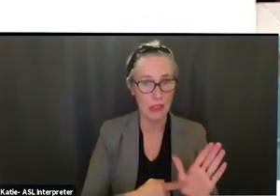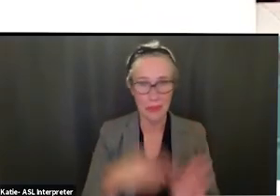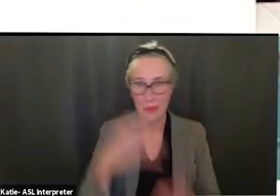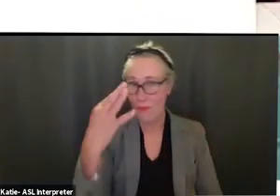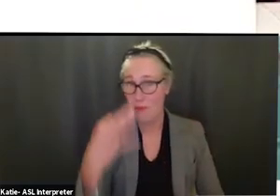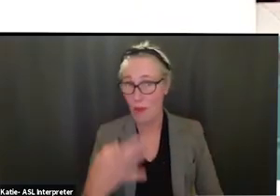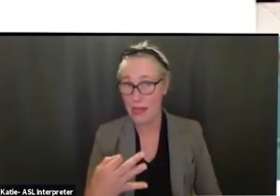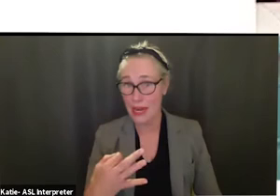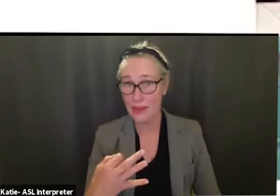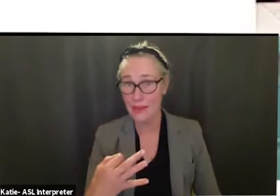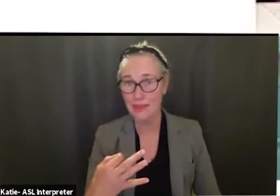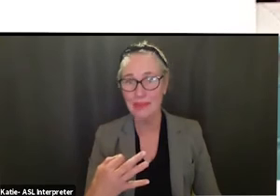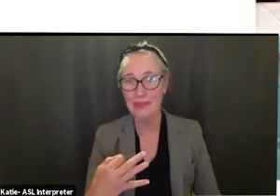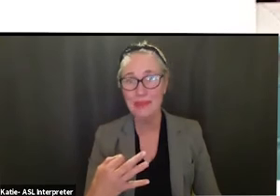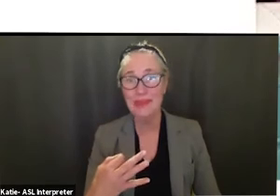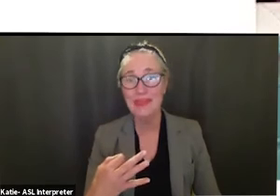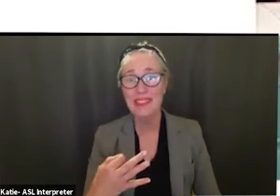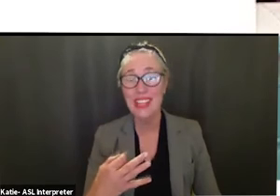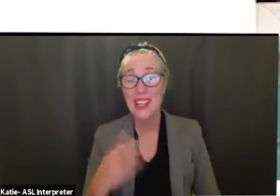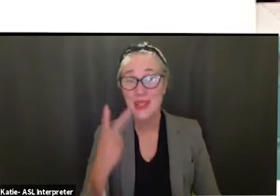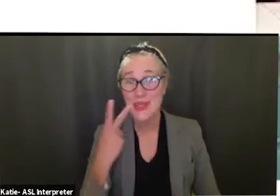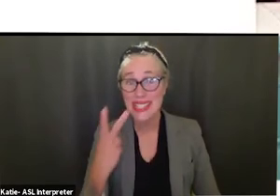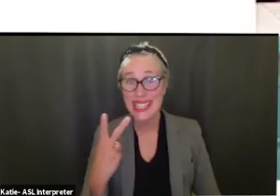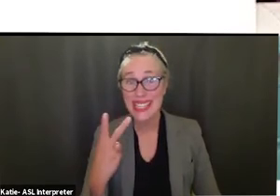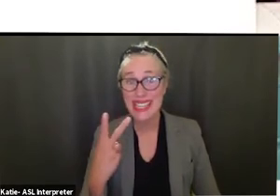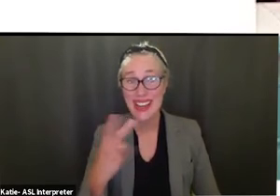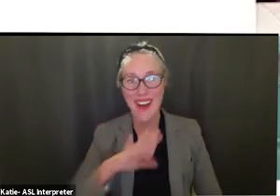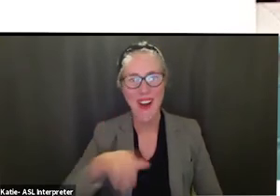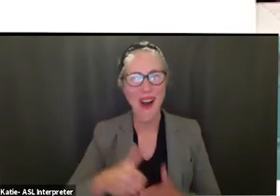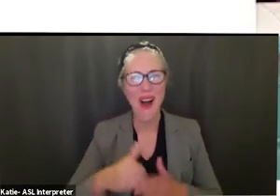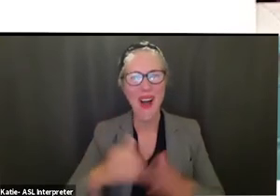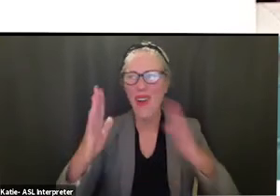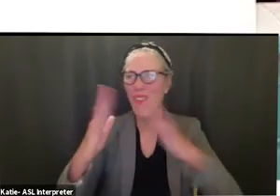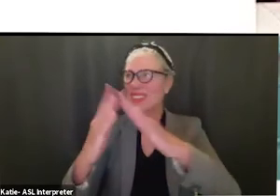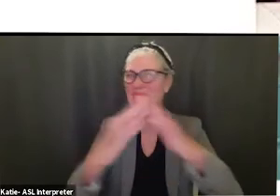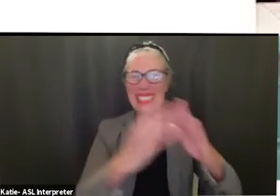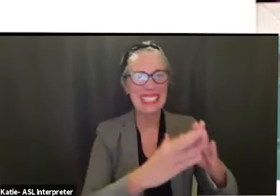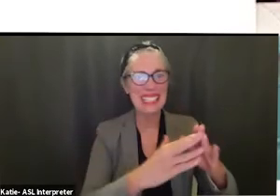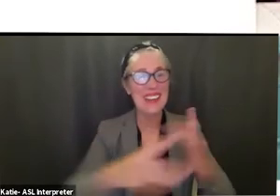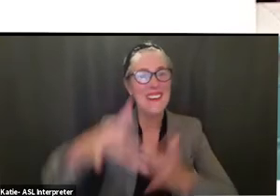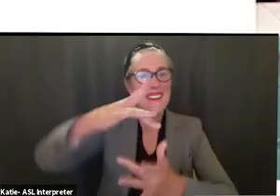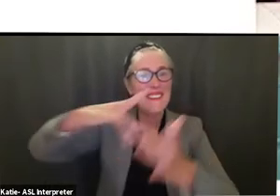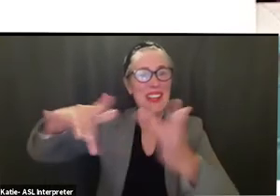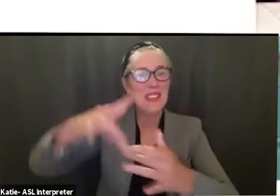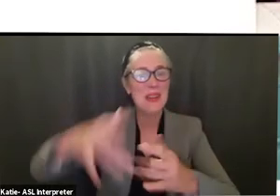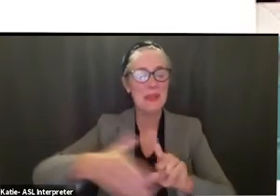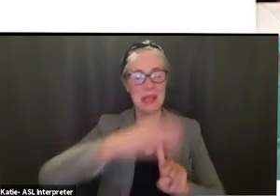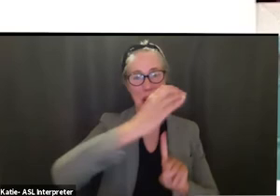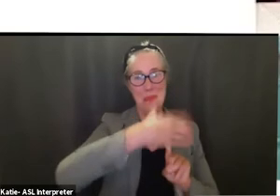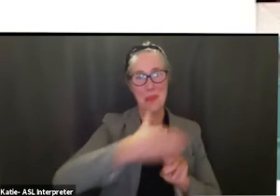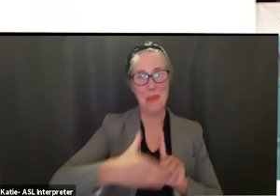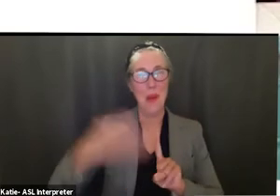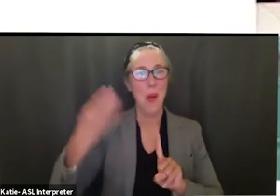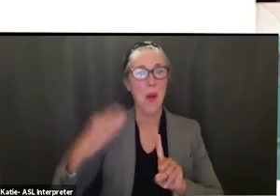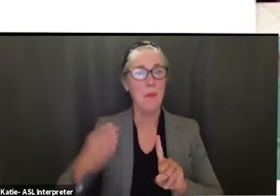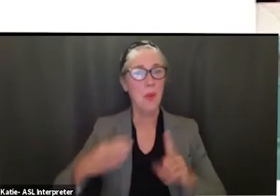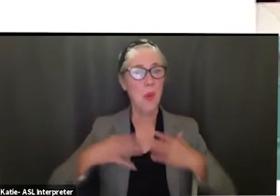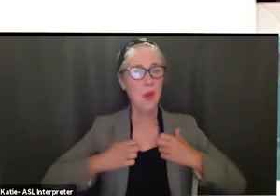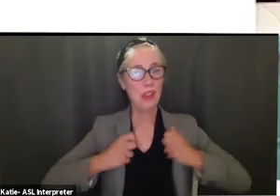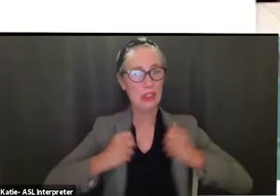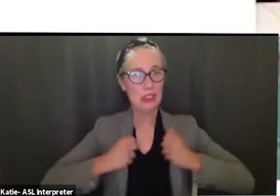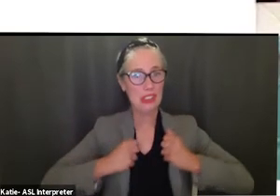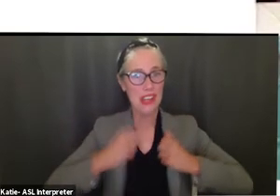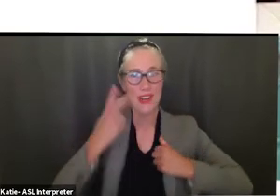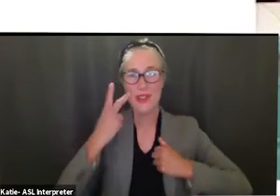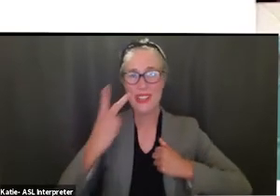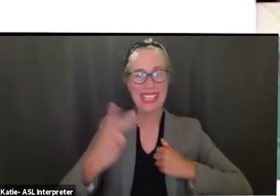you can see blue shirts all over the city uh from from the desert to the sea right from the mountain to the sea